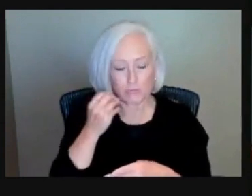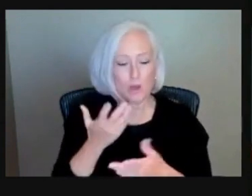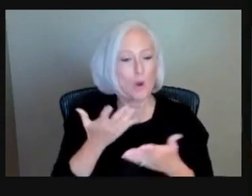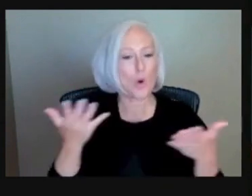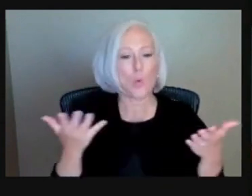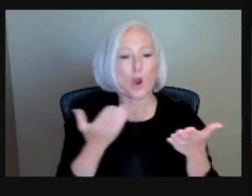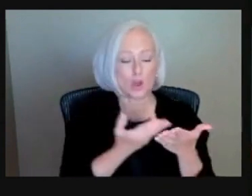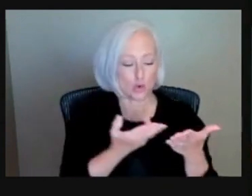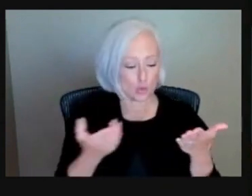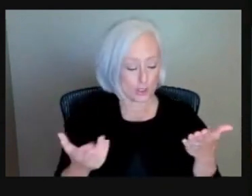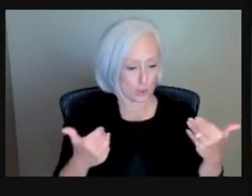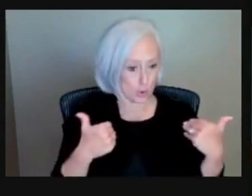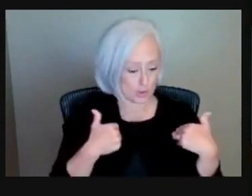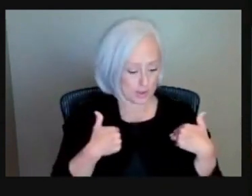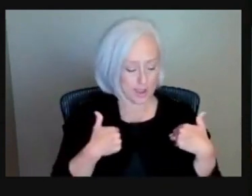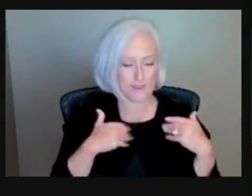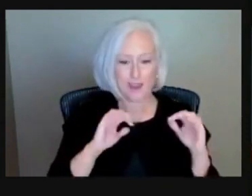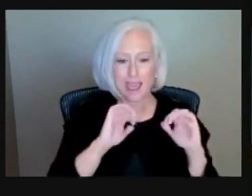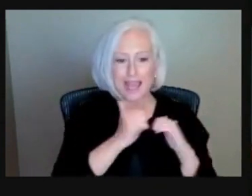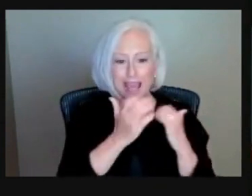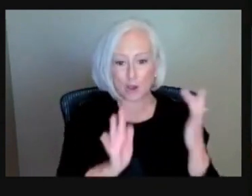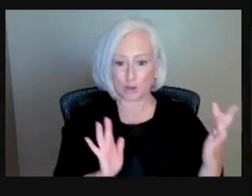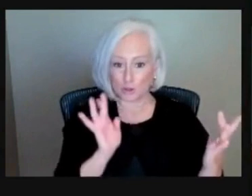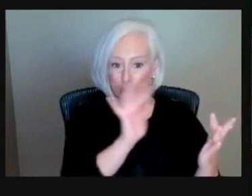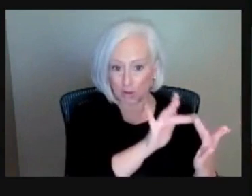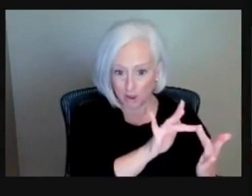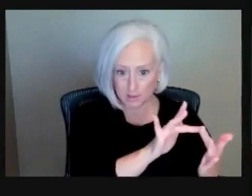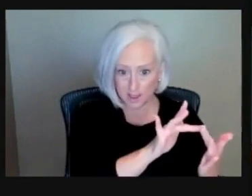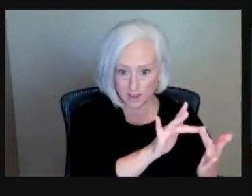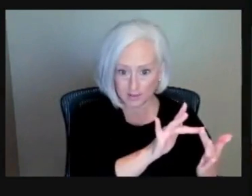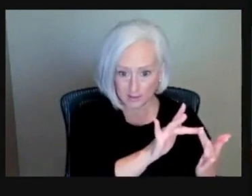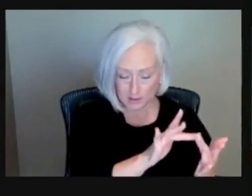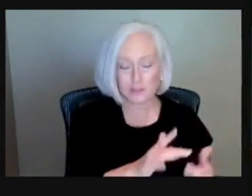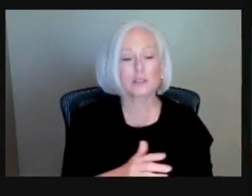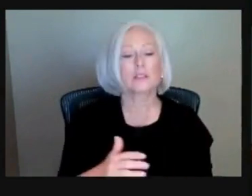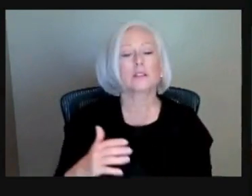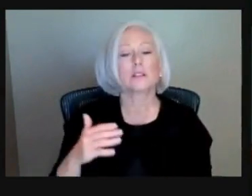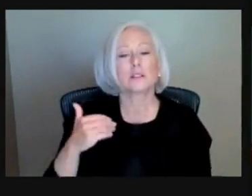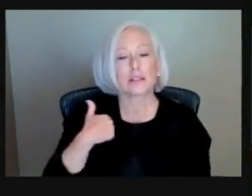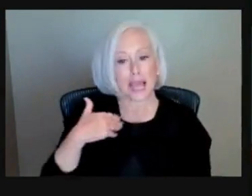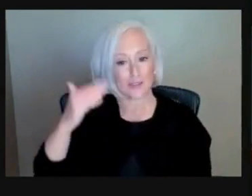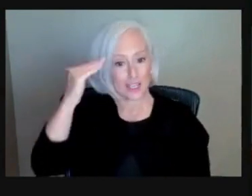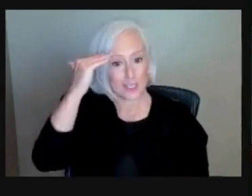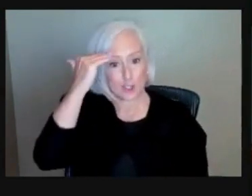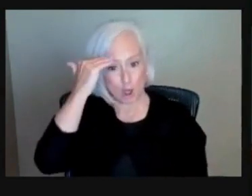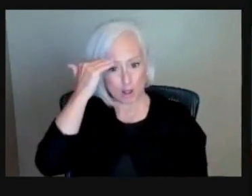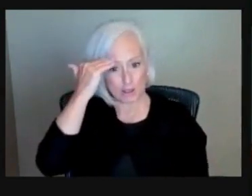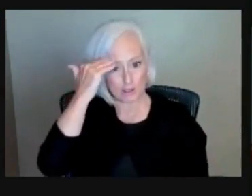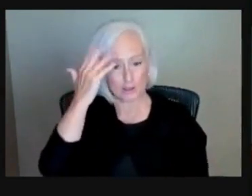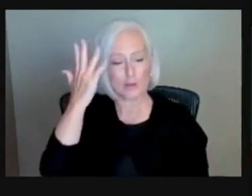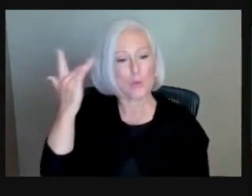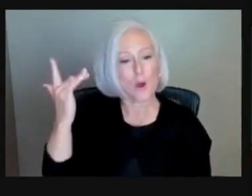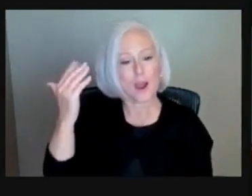knowledge, knowledge is power of knowing what your options are beforehand.